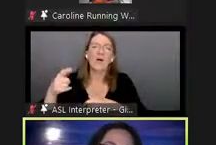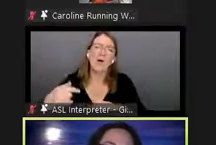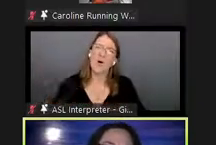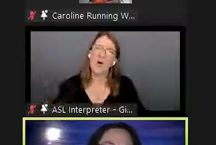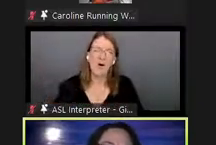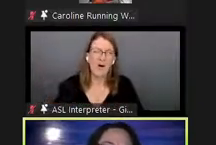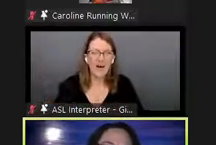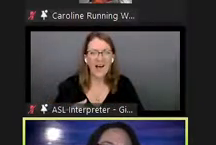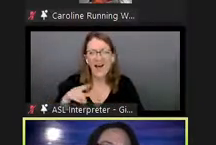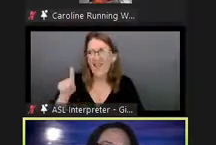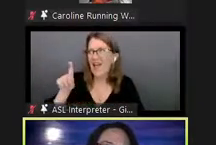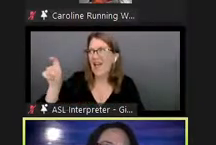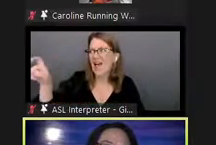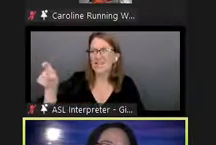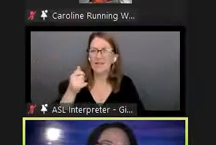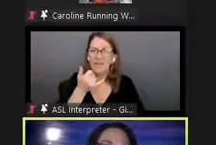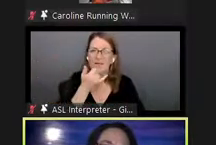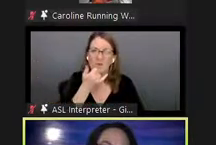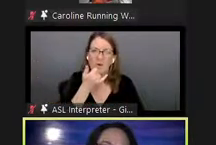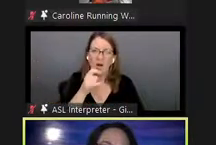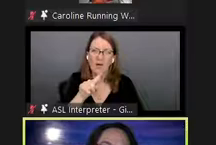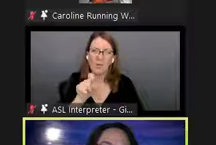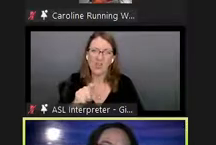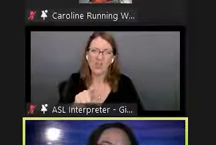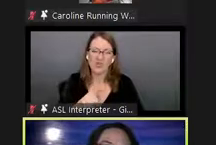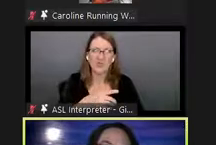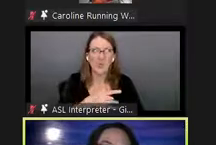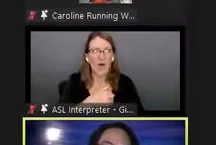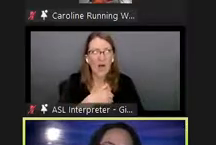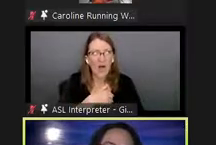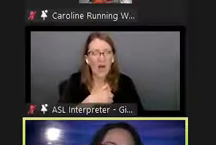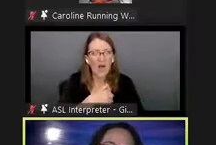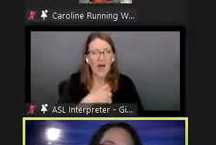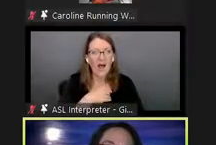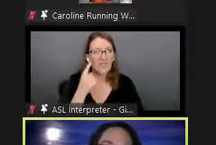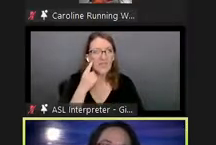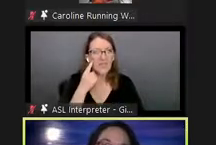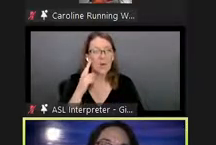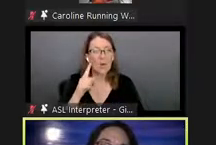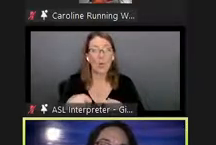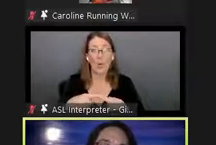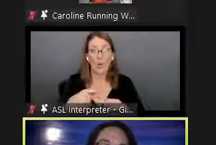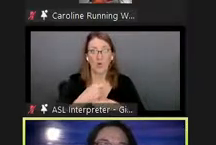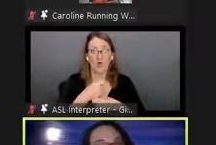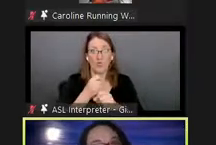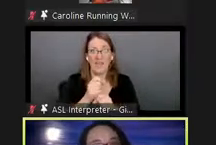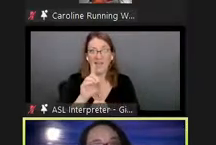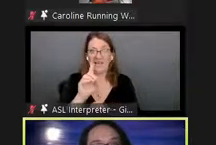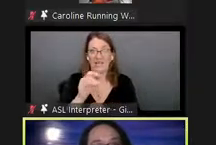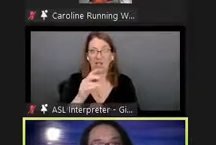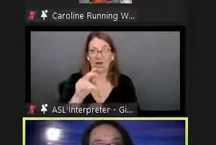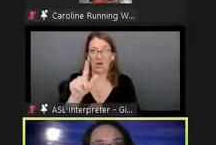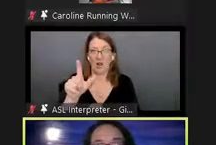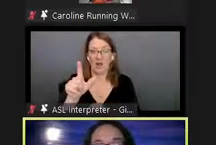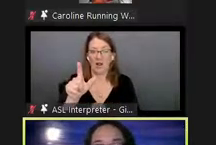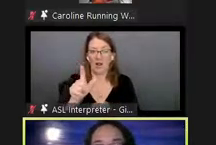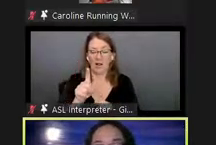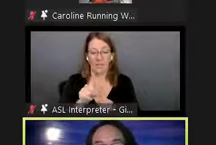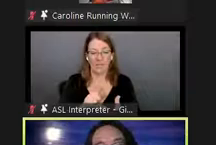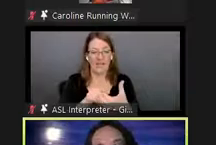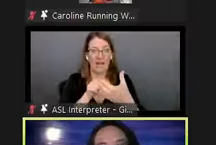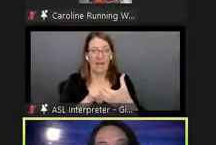question to ask so i think about when we create these digital mediums that we have to create them in relation to